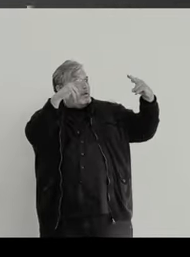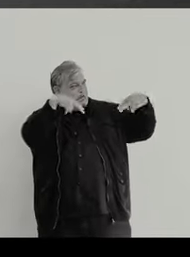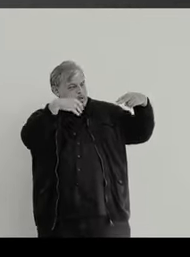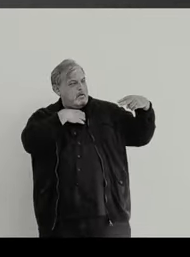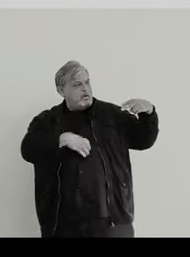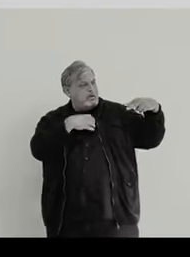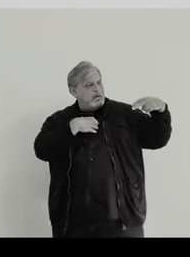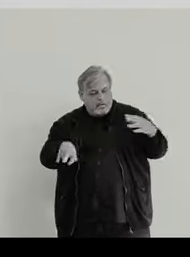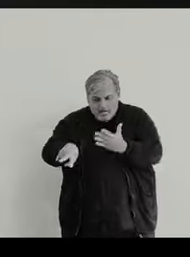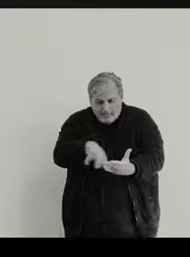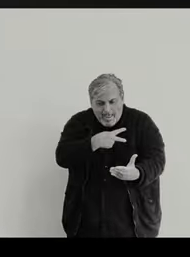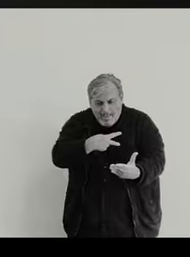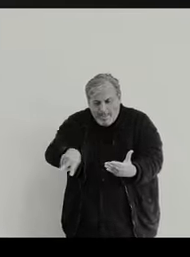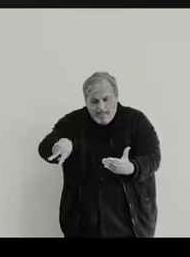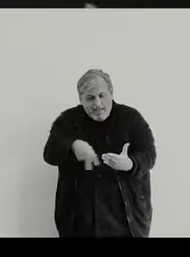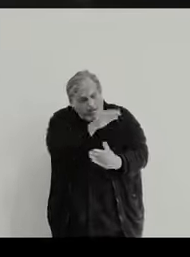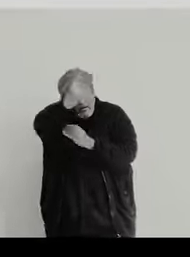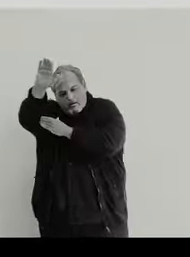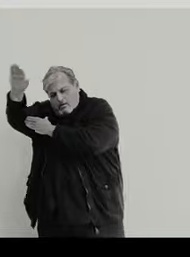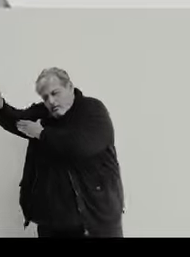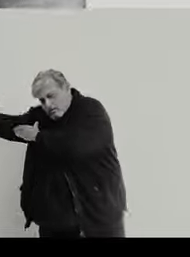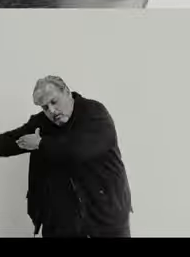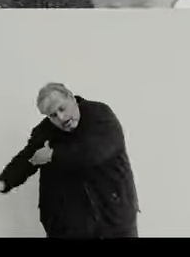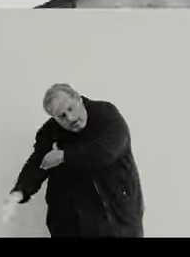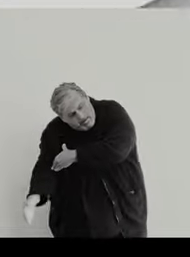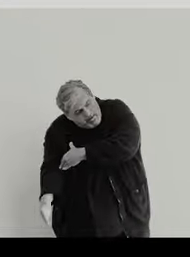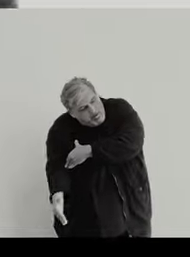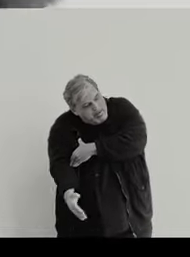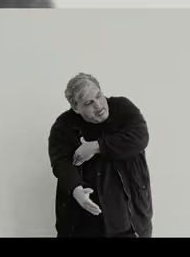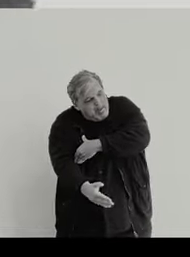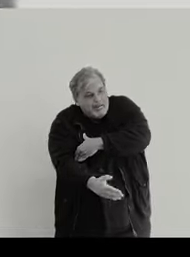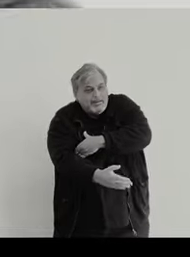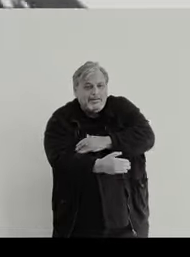dance, dance the night away